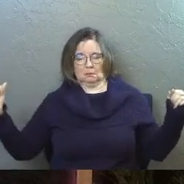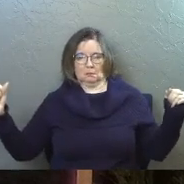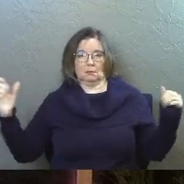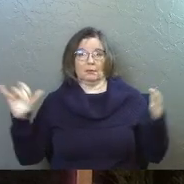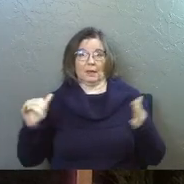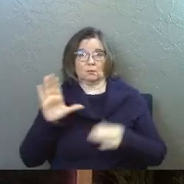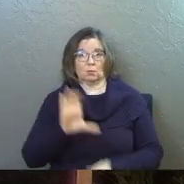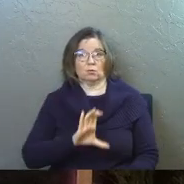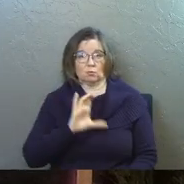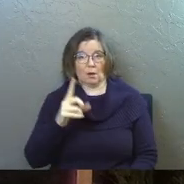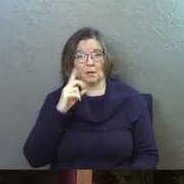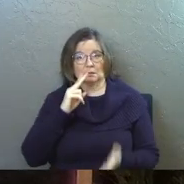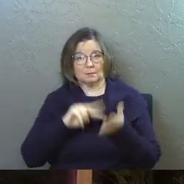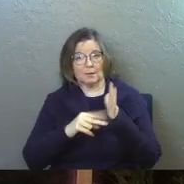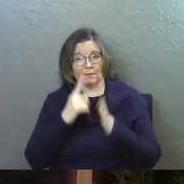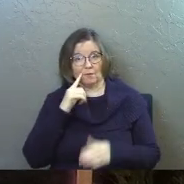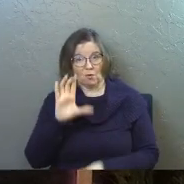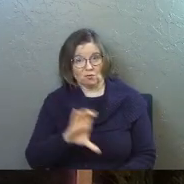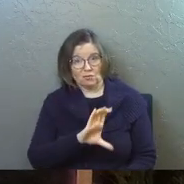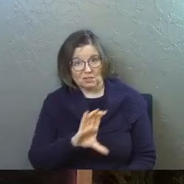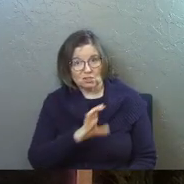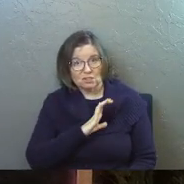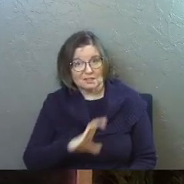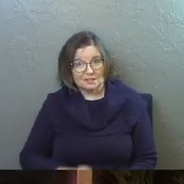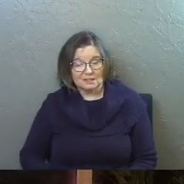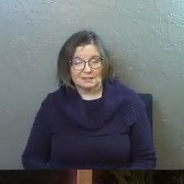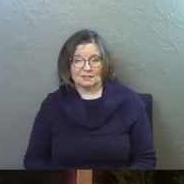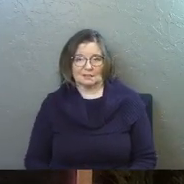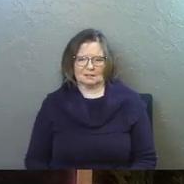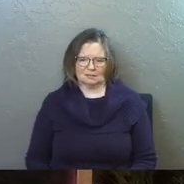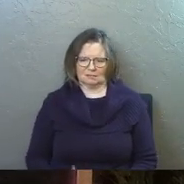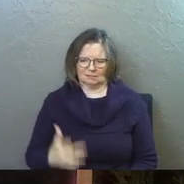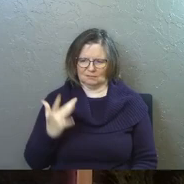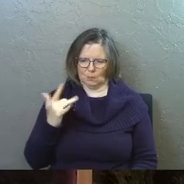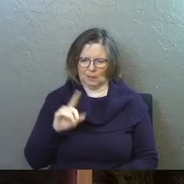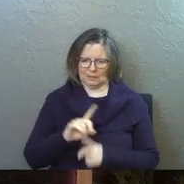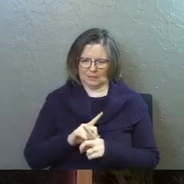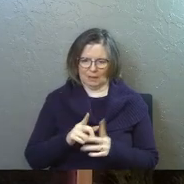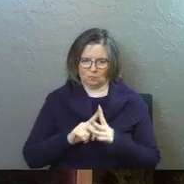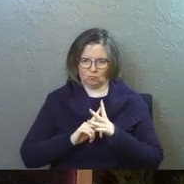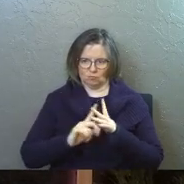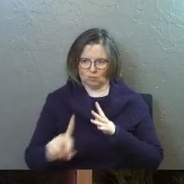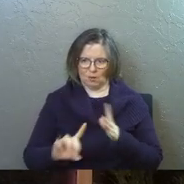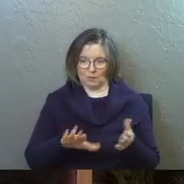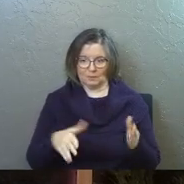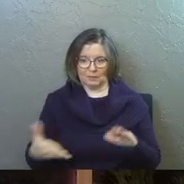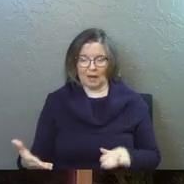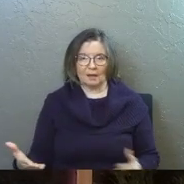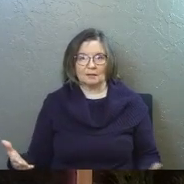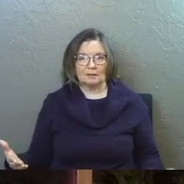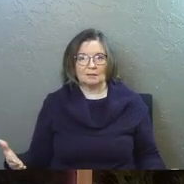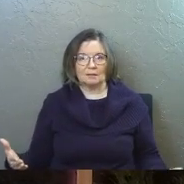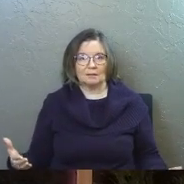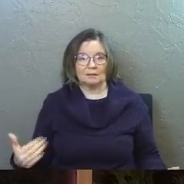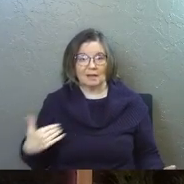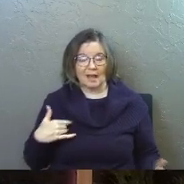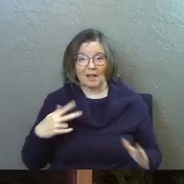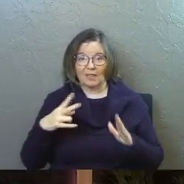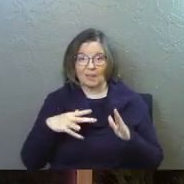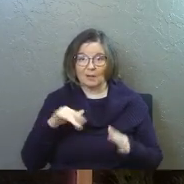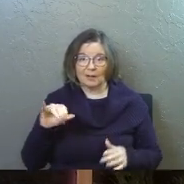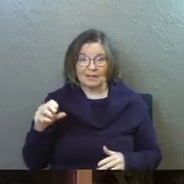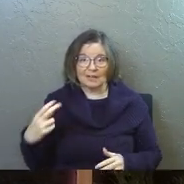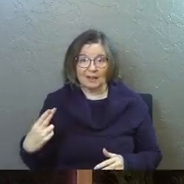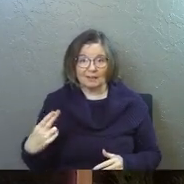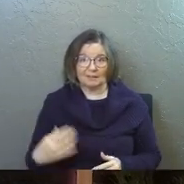is for Christians. And you're like, why did the disciples run when he was dying? Hadn't they read